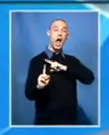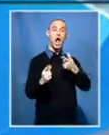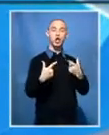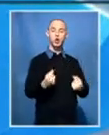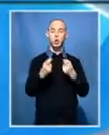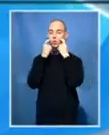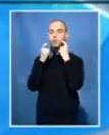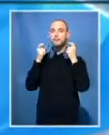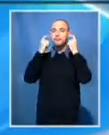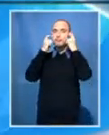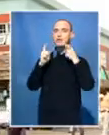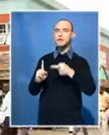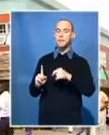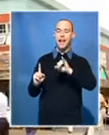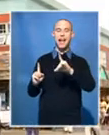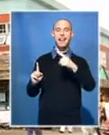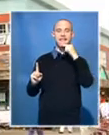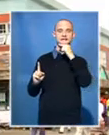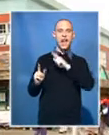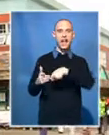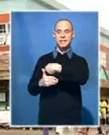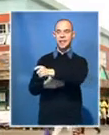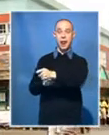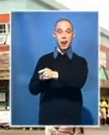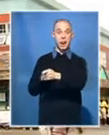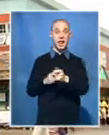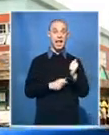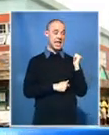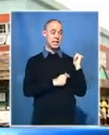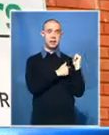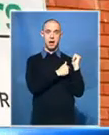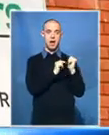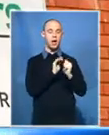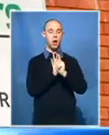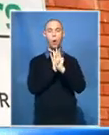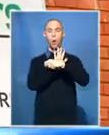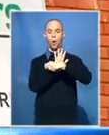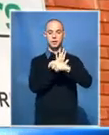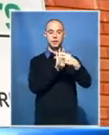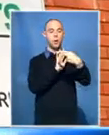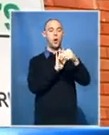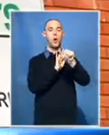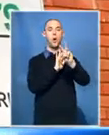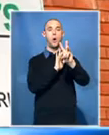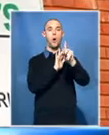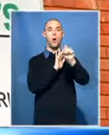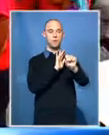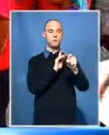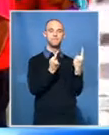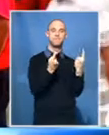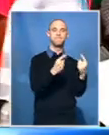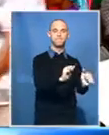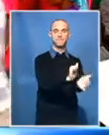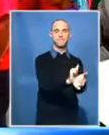alleged accomplices yesterday. Durban Home Affairs officers under investigation for months following